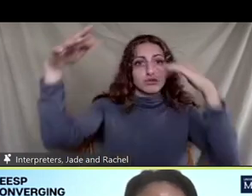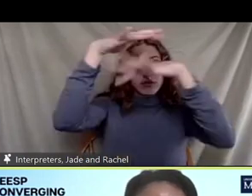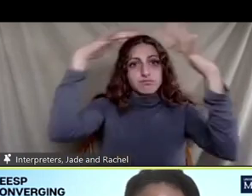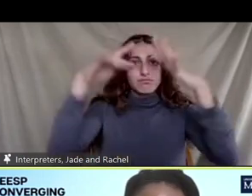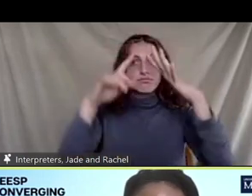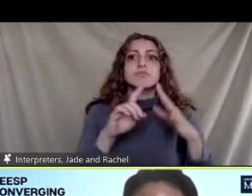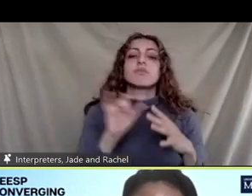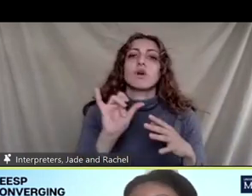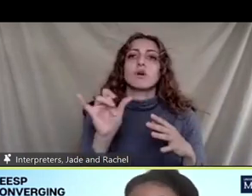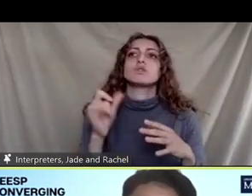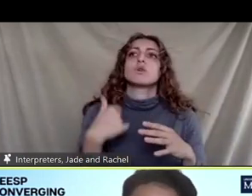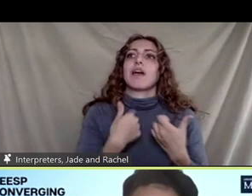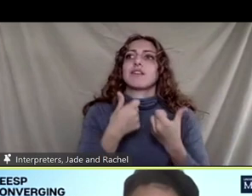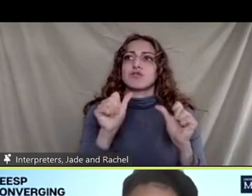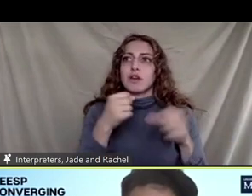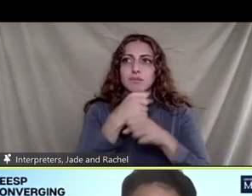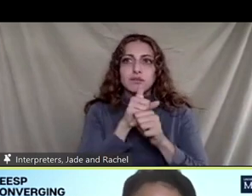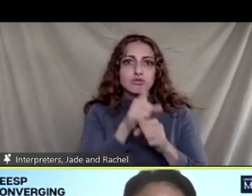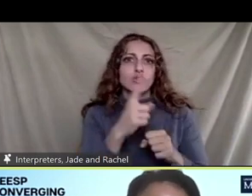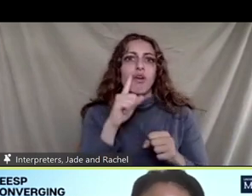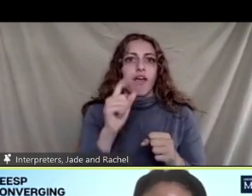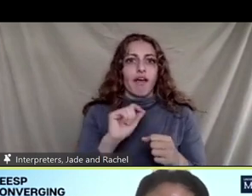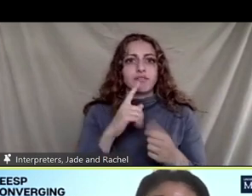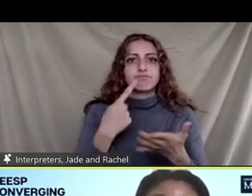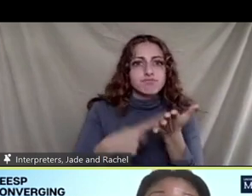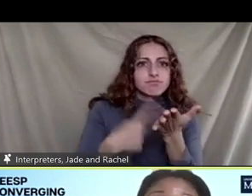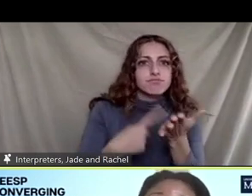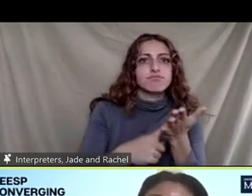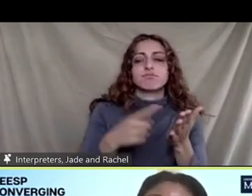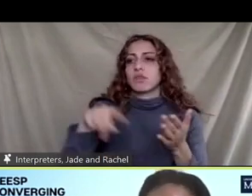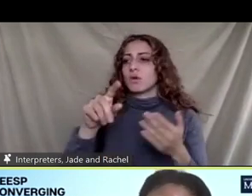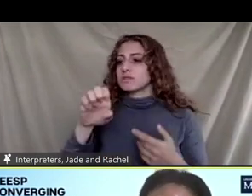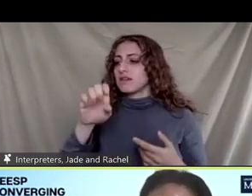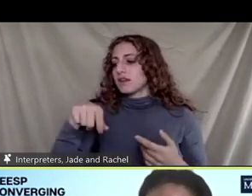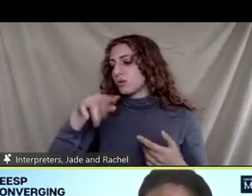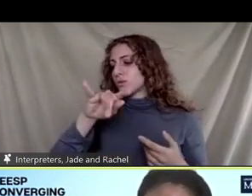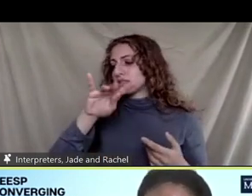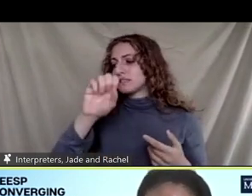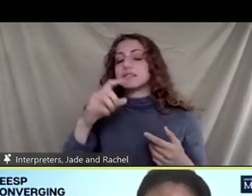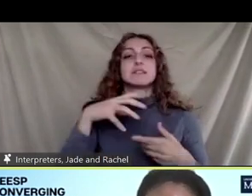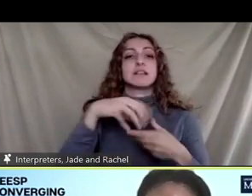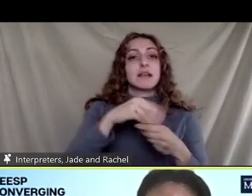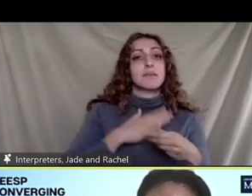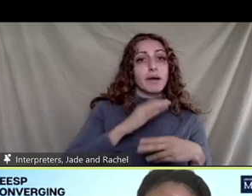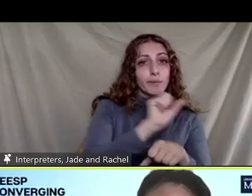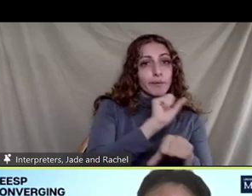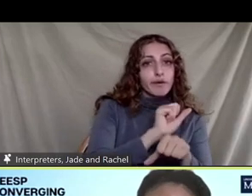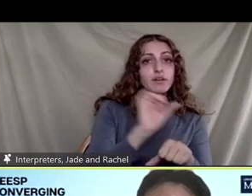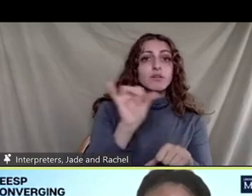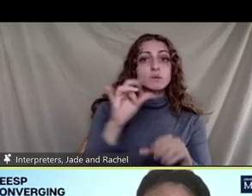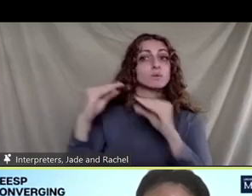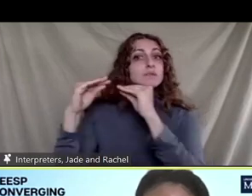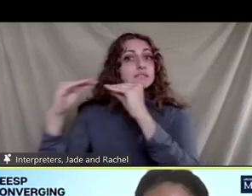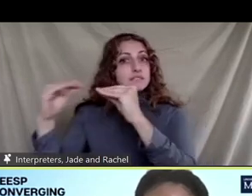try to directly address inequities in my work and with teaching um i actually teach